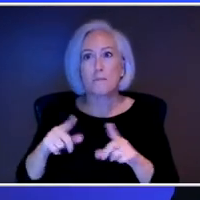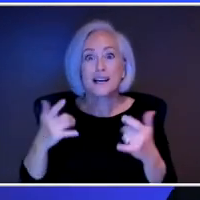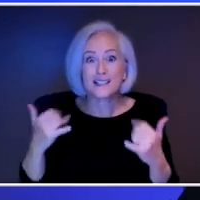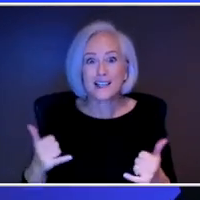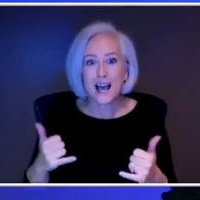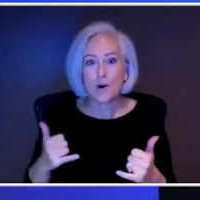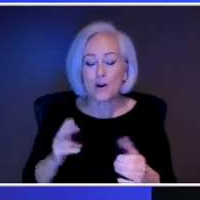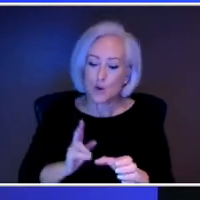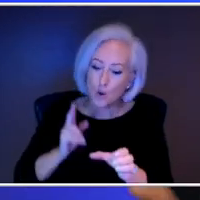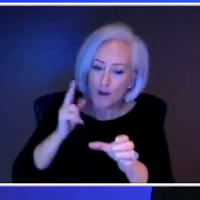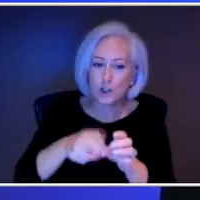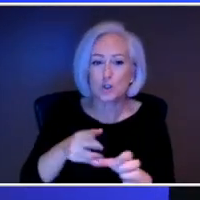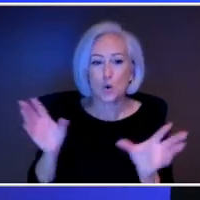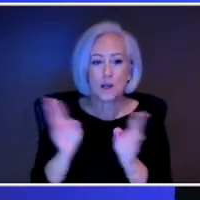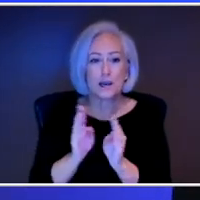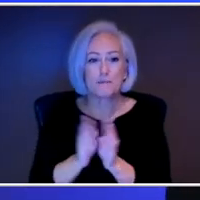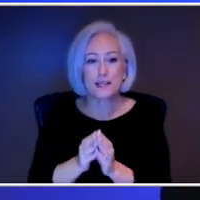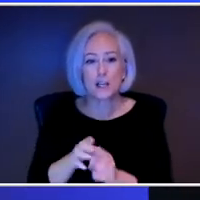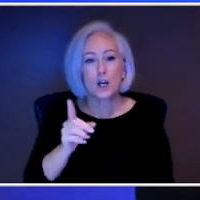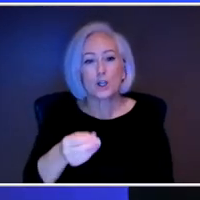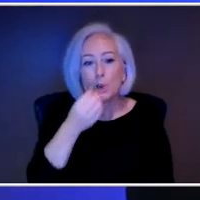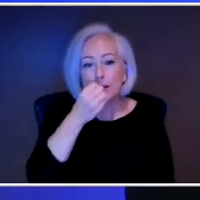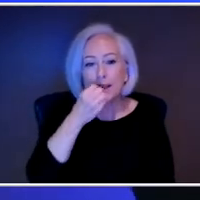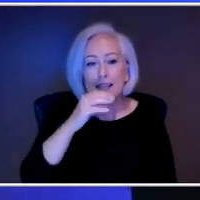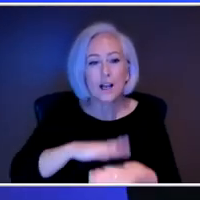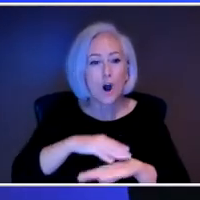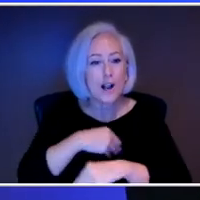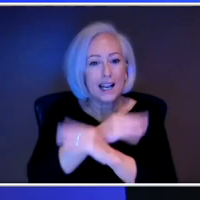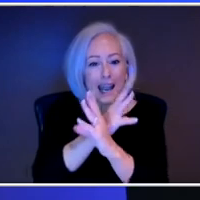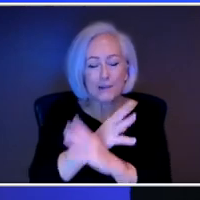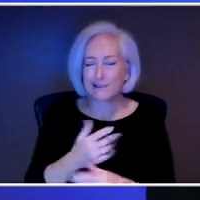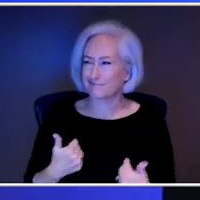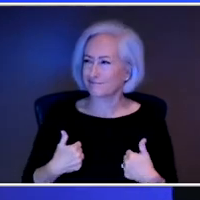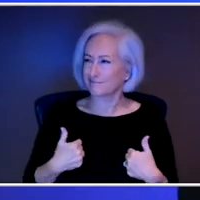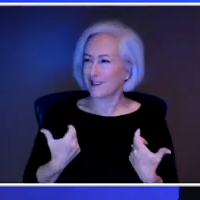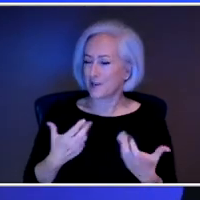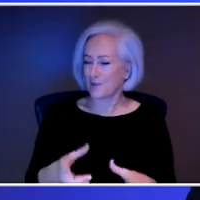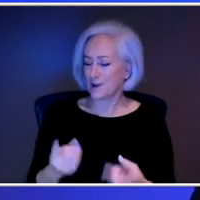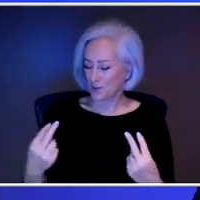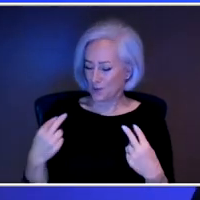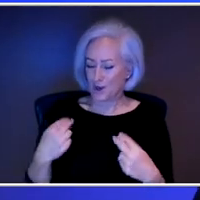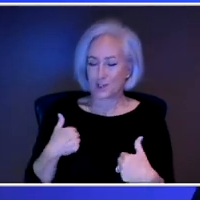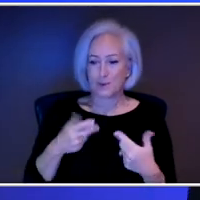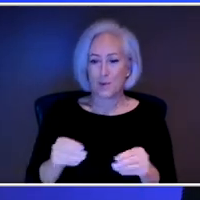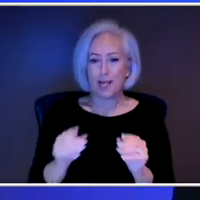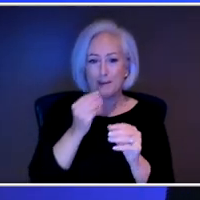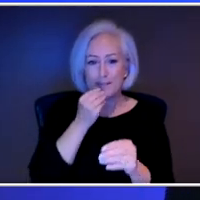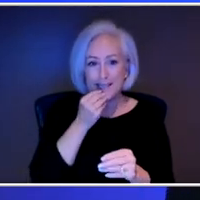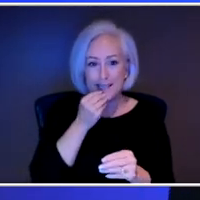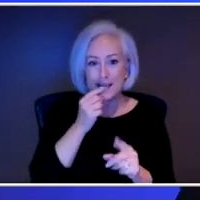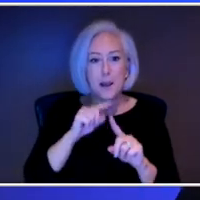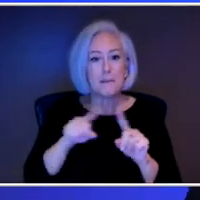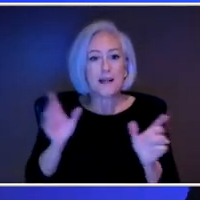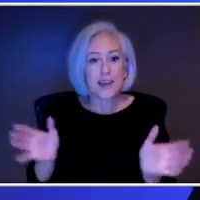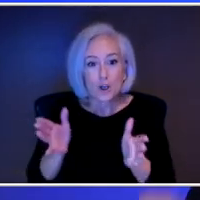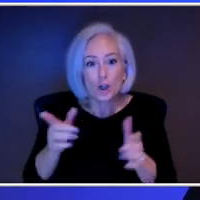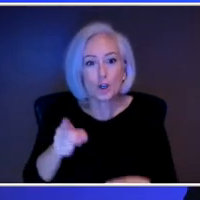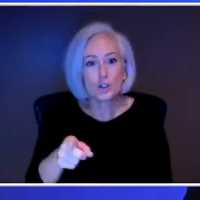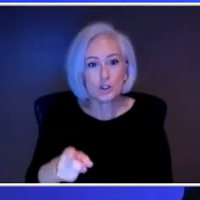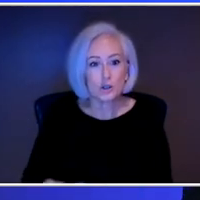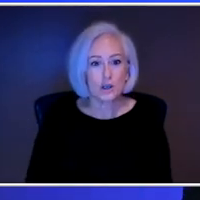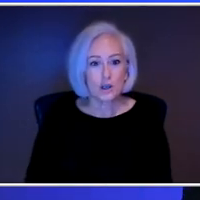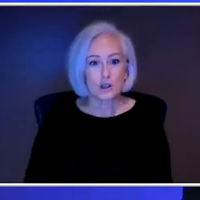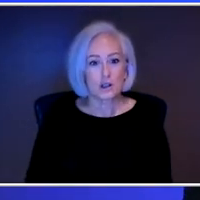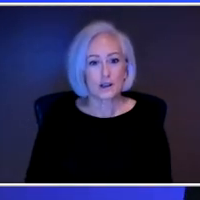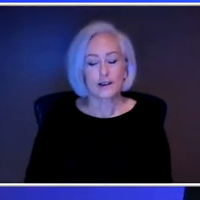we're all eating lunch. It's OK. You can eat on camera. Nobody wants to be seen eating on camera, but you get encouraged and you even have to sometimes agree that I'm going to be on a meeting,